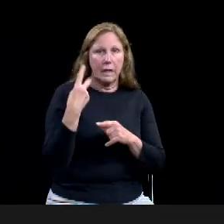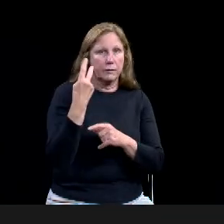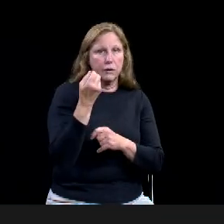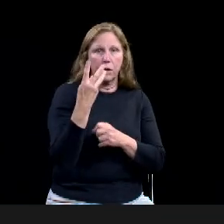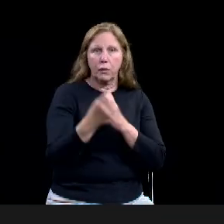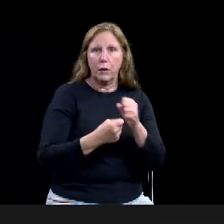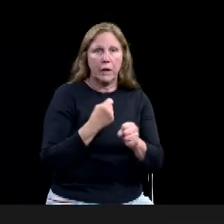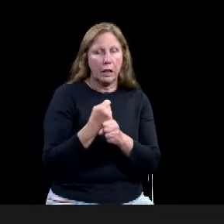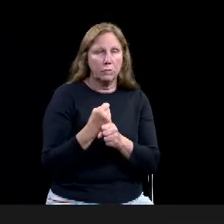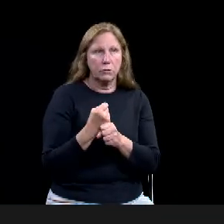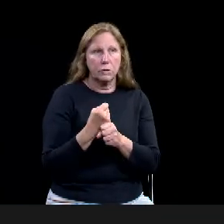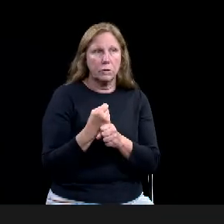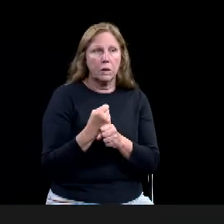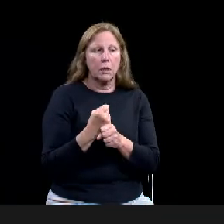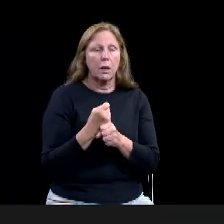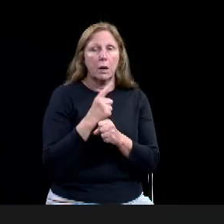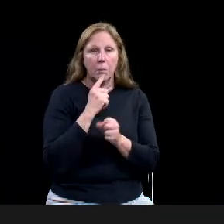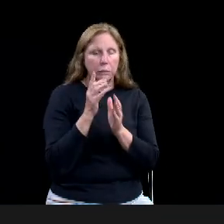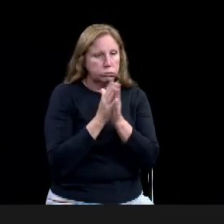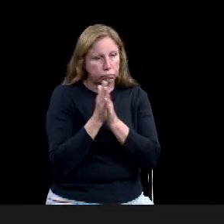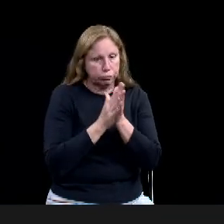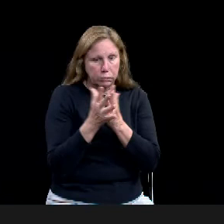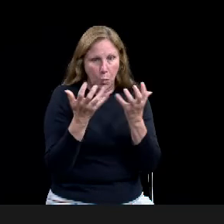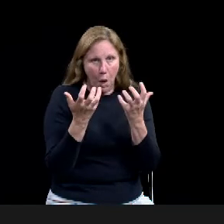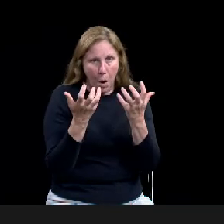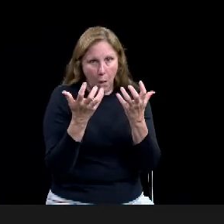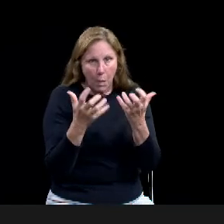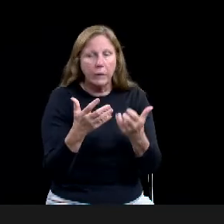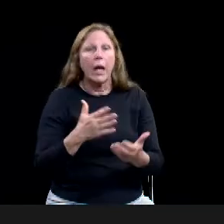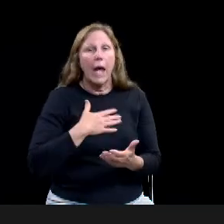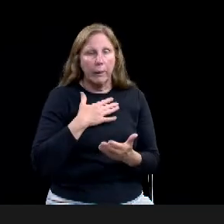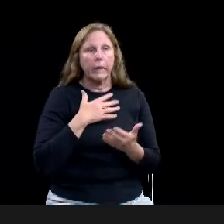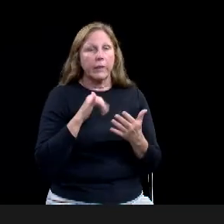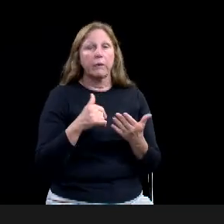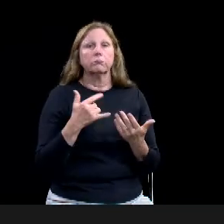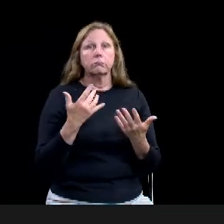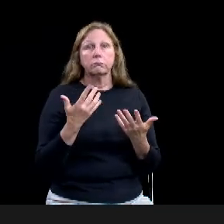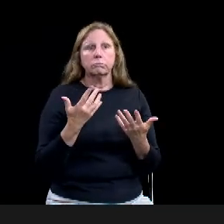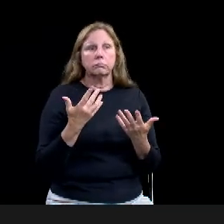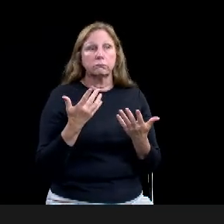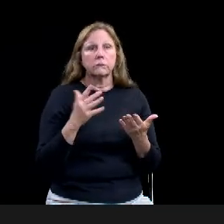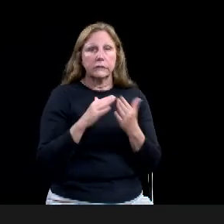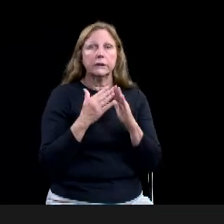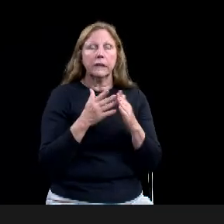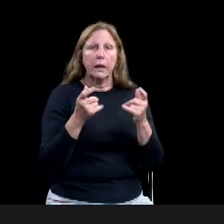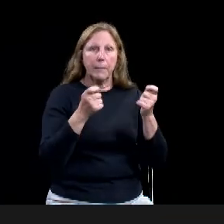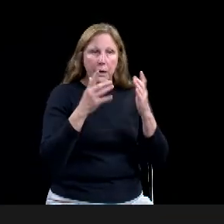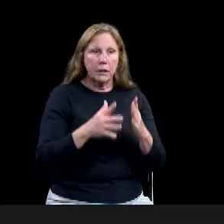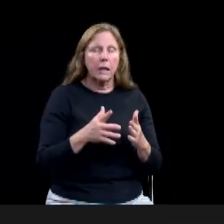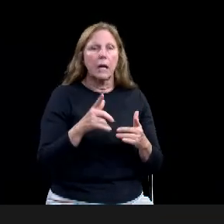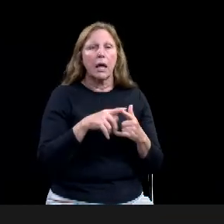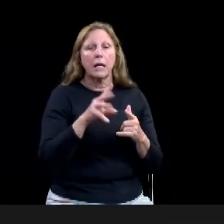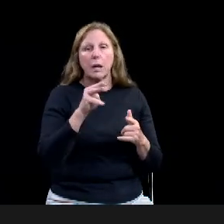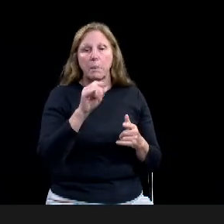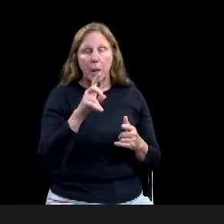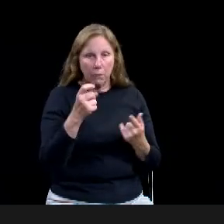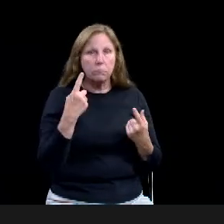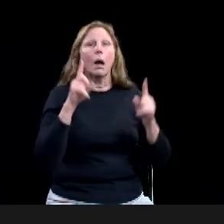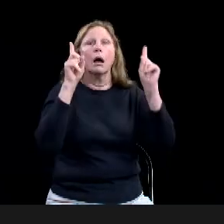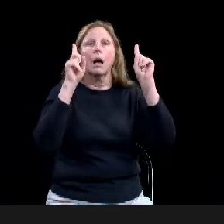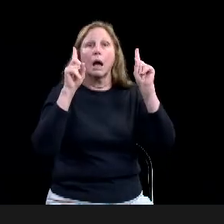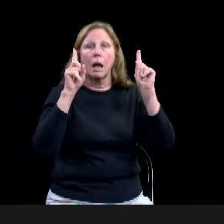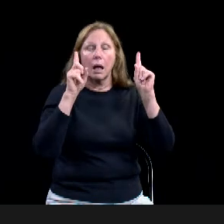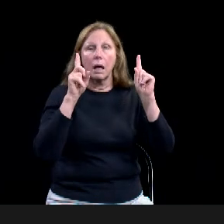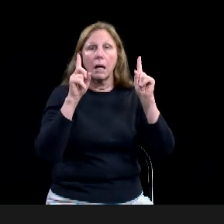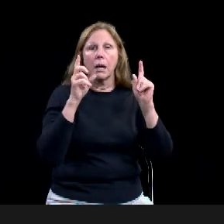and Malette, you know, jumping on the, uh, on the task here to create this engagement initiative. And this grant program is